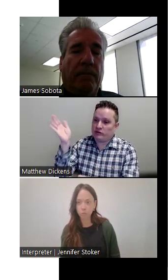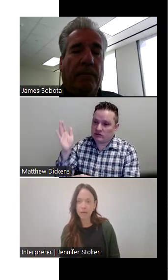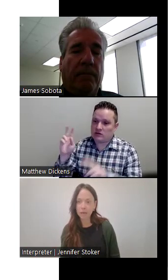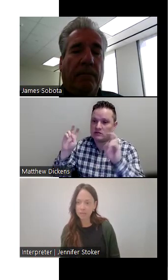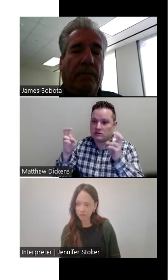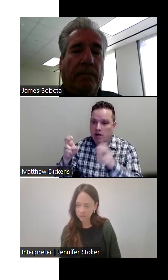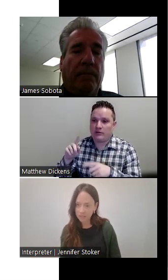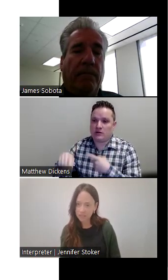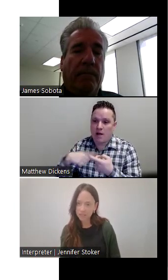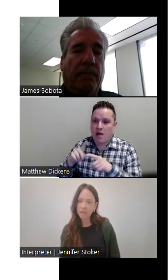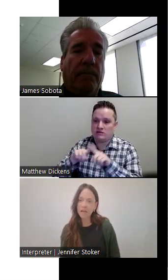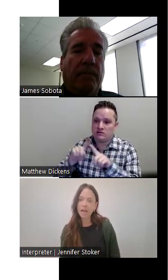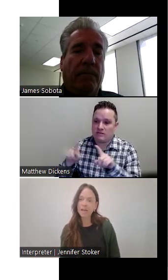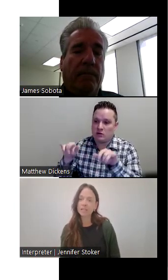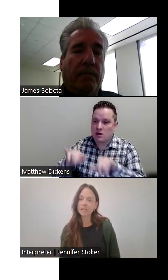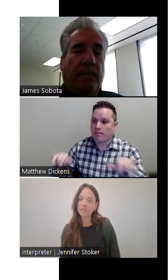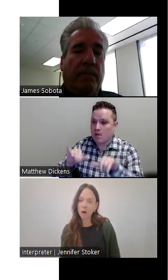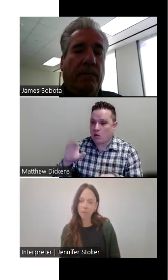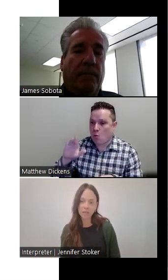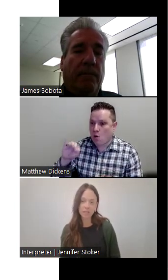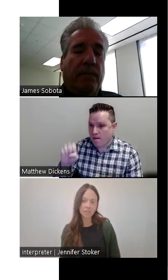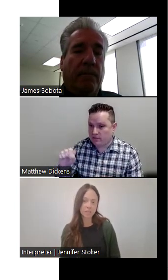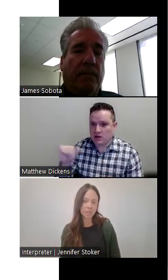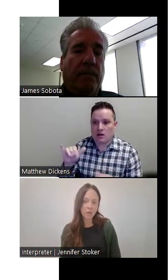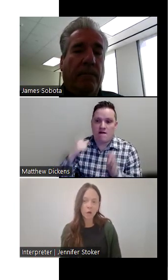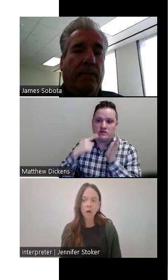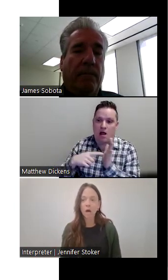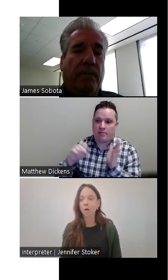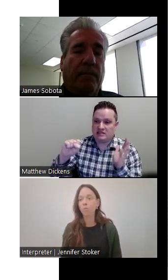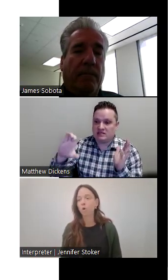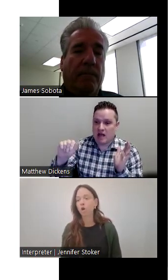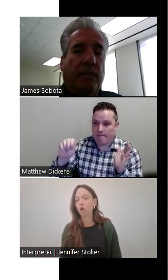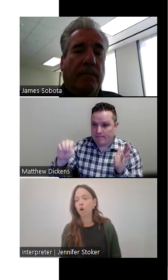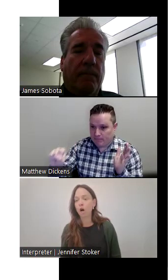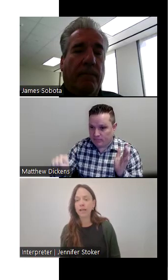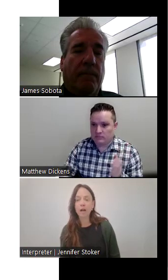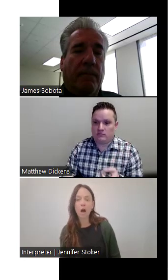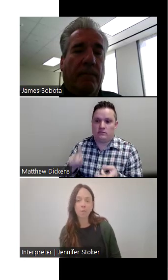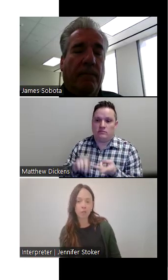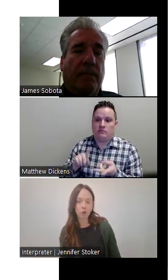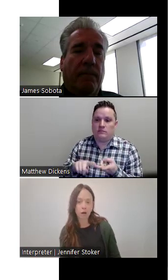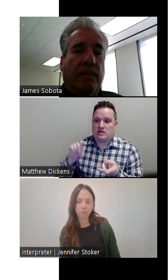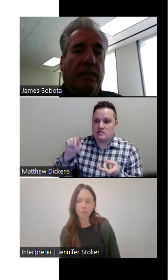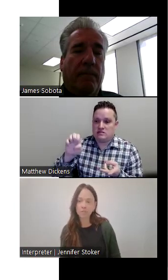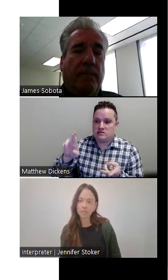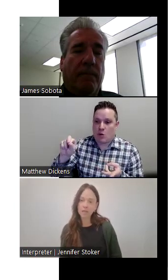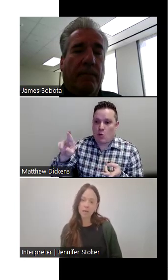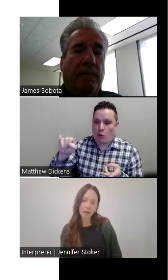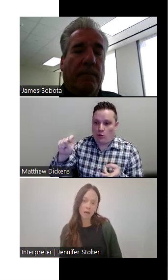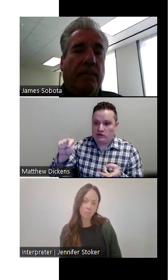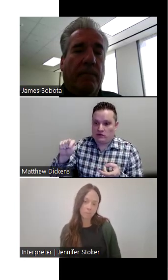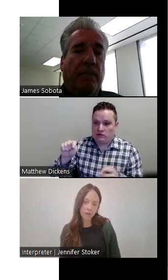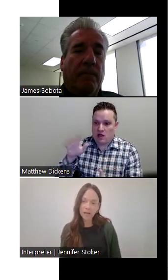to a few PIP events and topics, um, were on like common crimes,